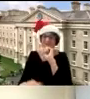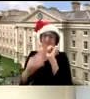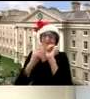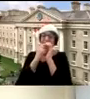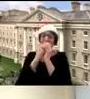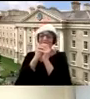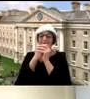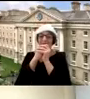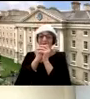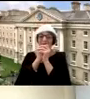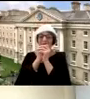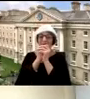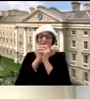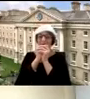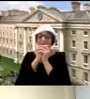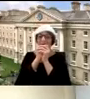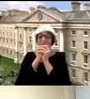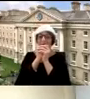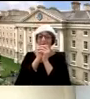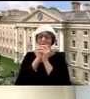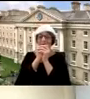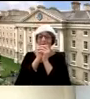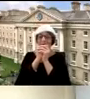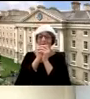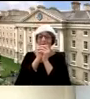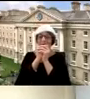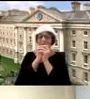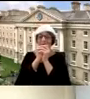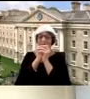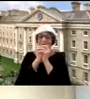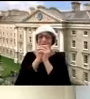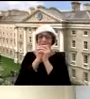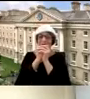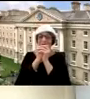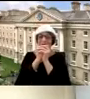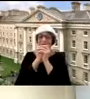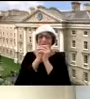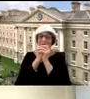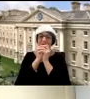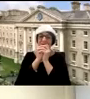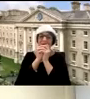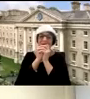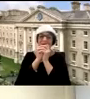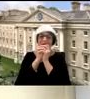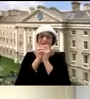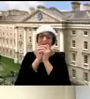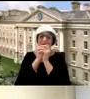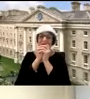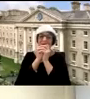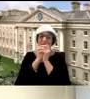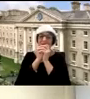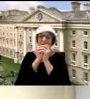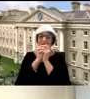and the vaccines which are coming are very clearly coming lots of independent evidence that